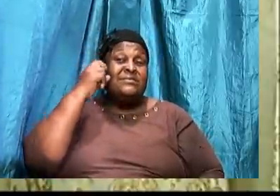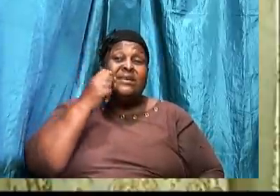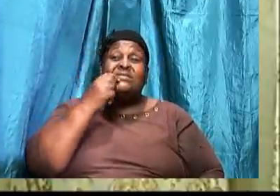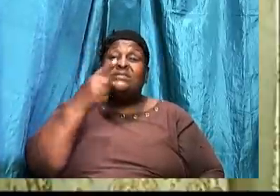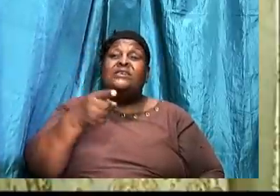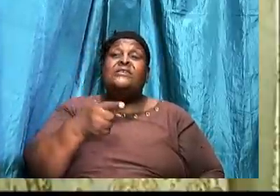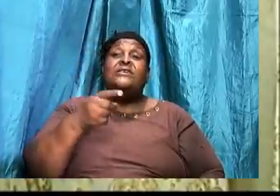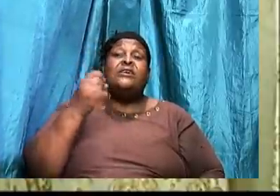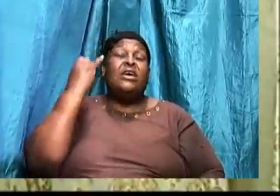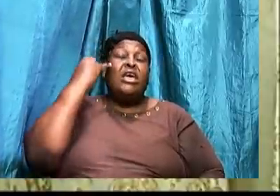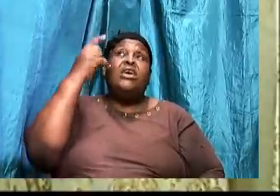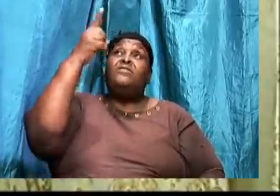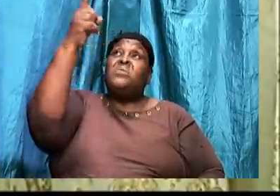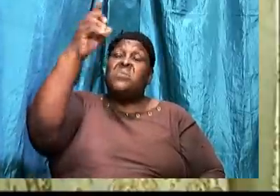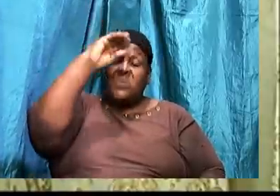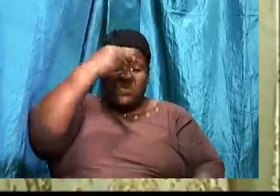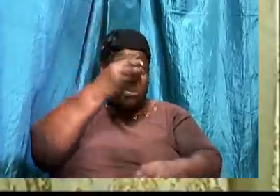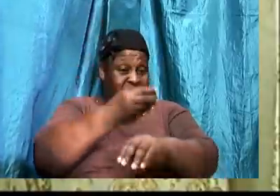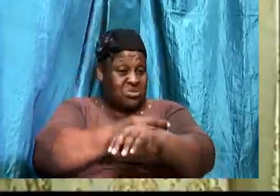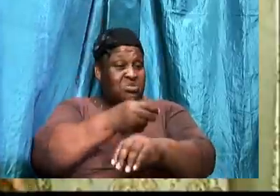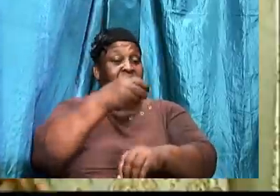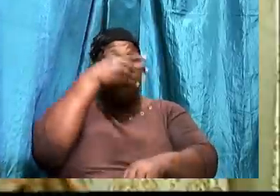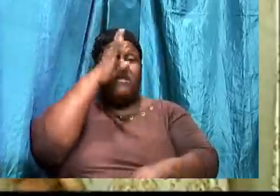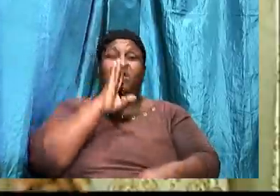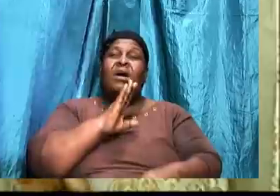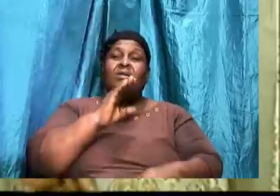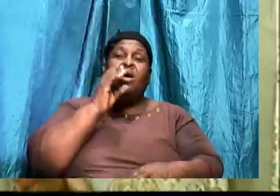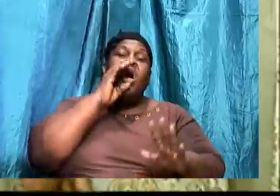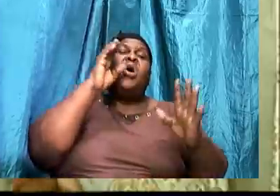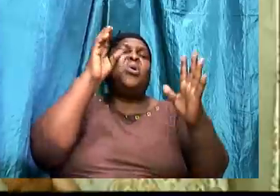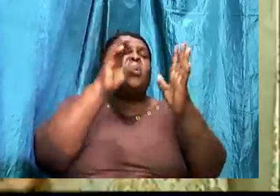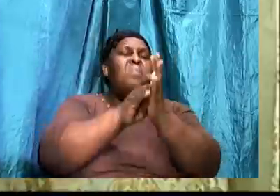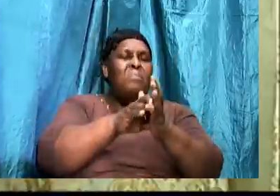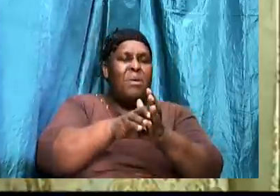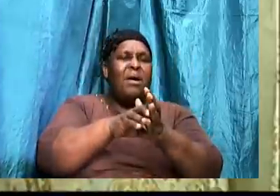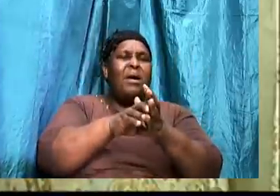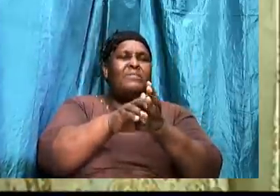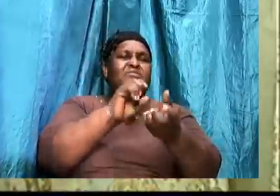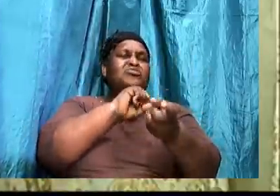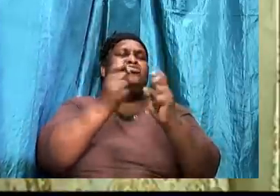If thou art the son of God. Come on that these stones be made bread.